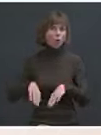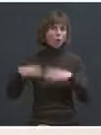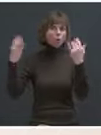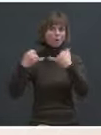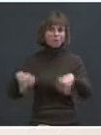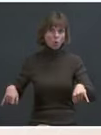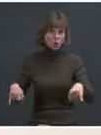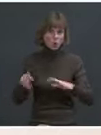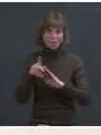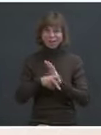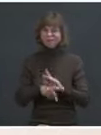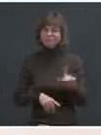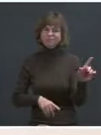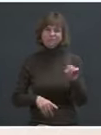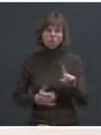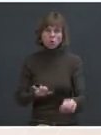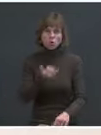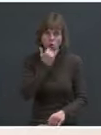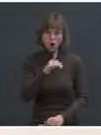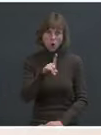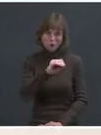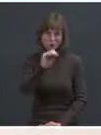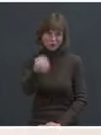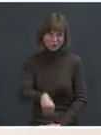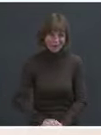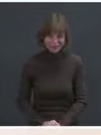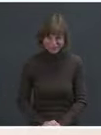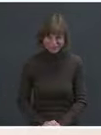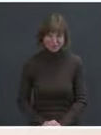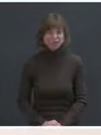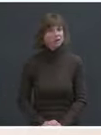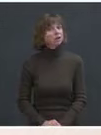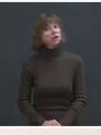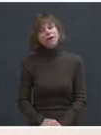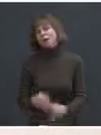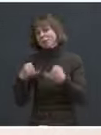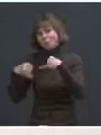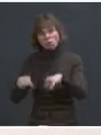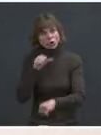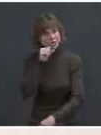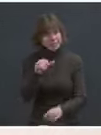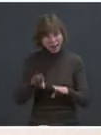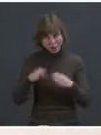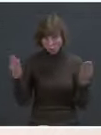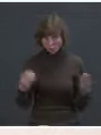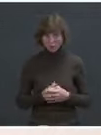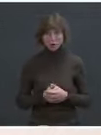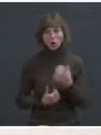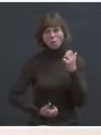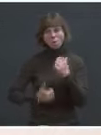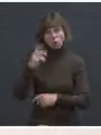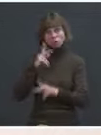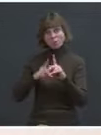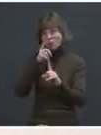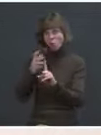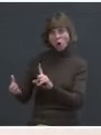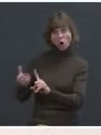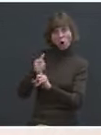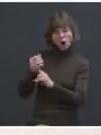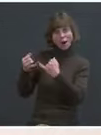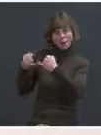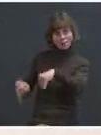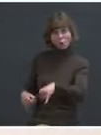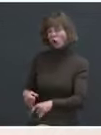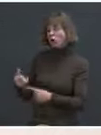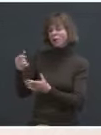absolutely incorrect. The border is not open. The vast majority of individuals apprehended or encountered at the border continue to be denied